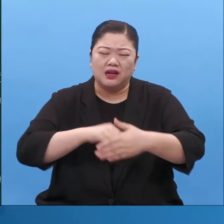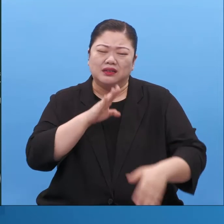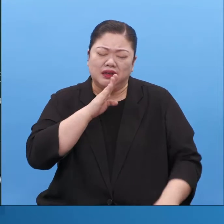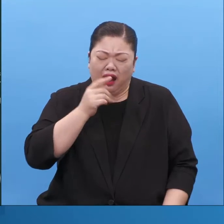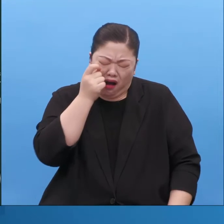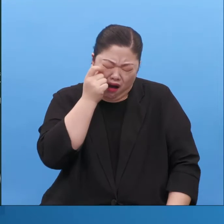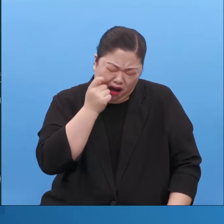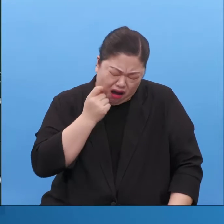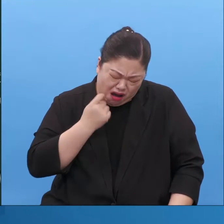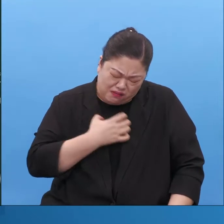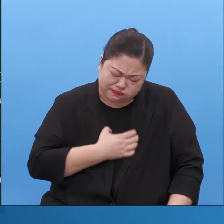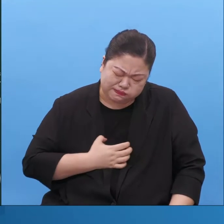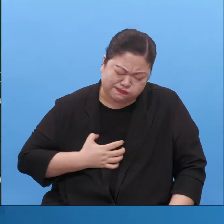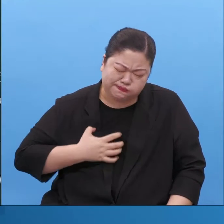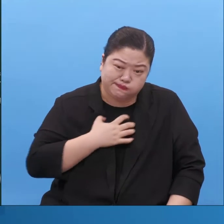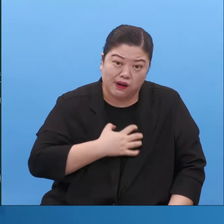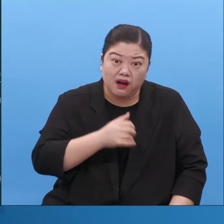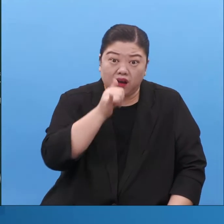wept.